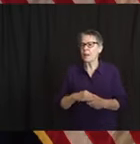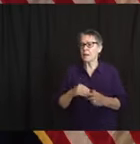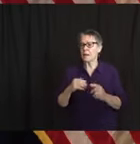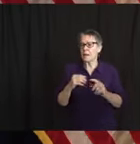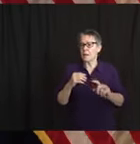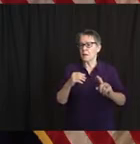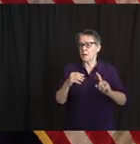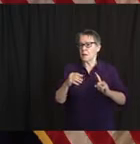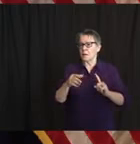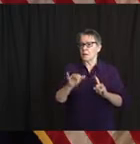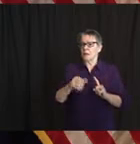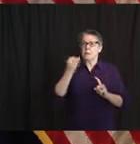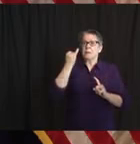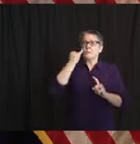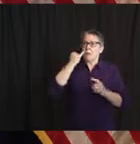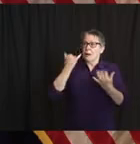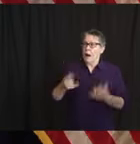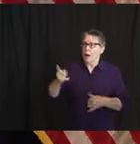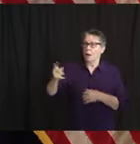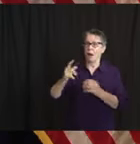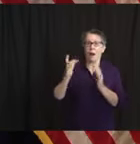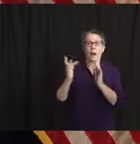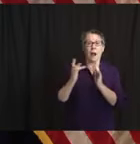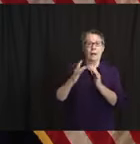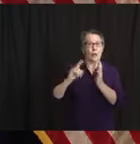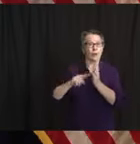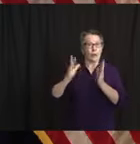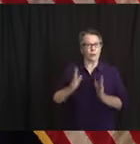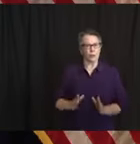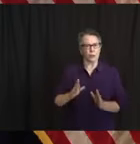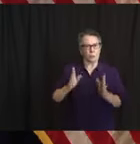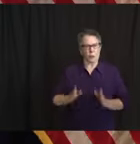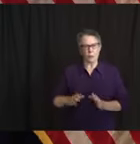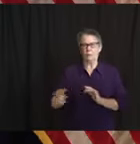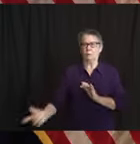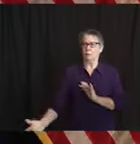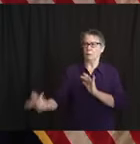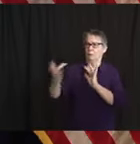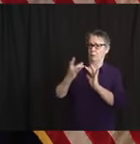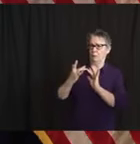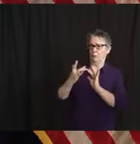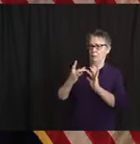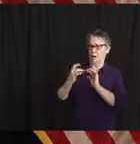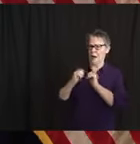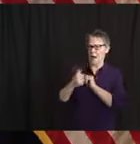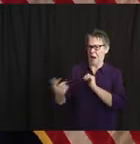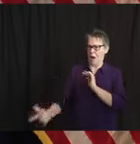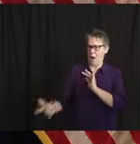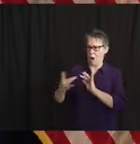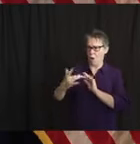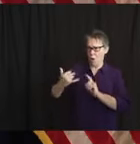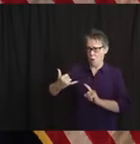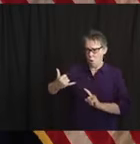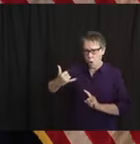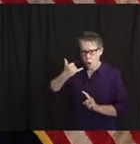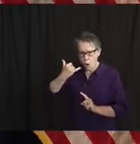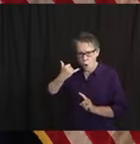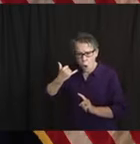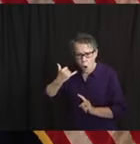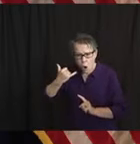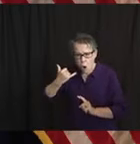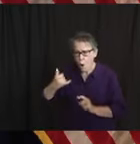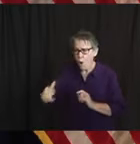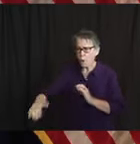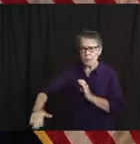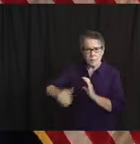they send you an email or a text? Would they show up and knock at your front door? And then, just could you give us a